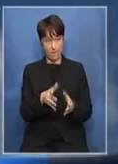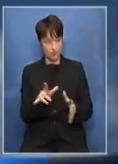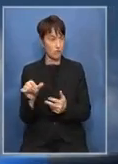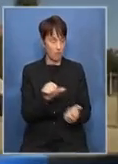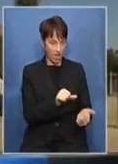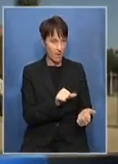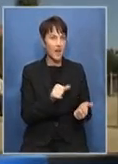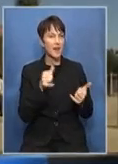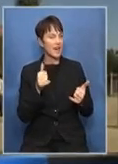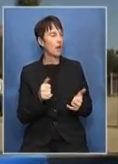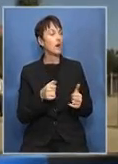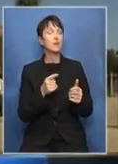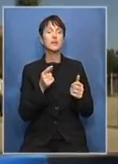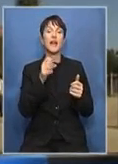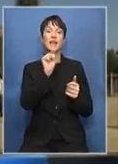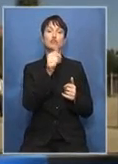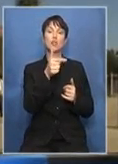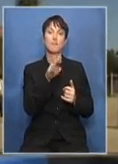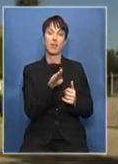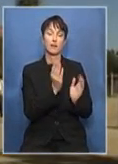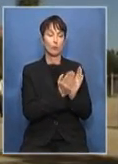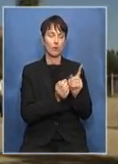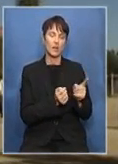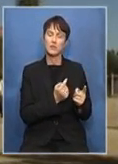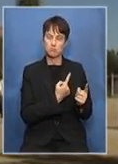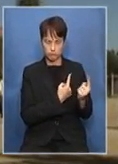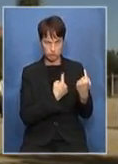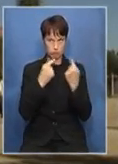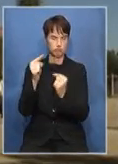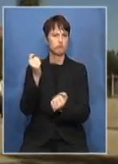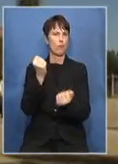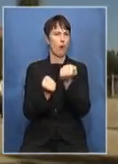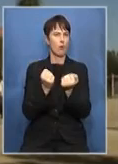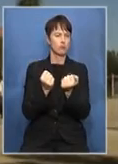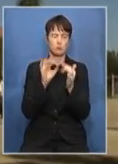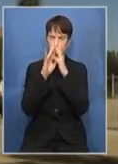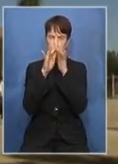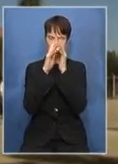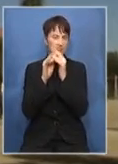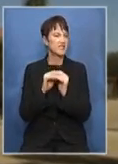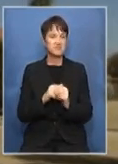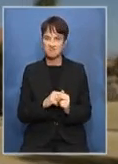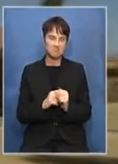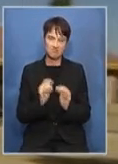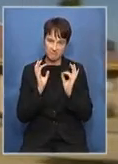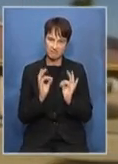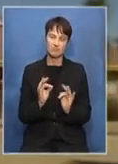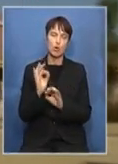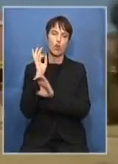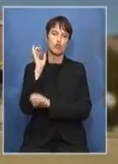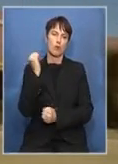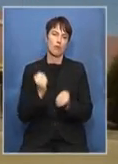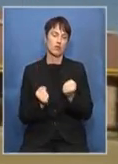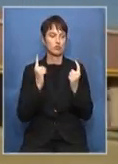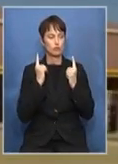to court. The Free State High Court and the Supreme Court of Appeal ruled in favor of the SGBs. Today, the